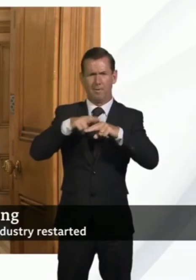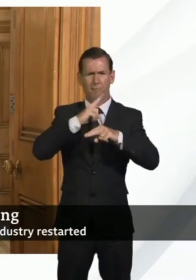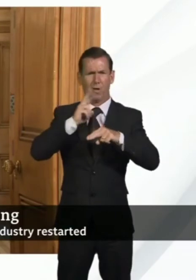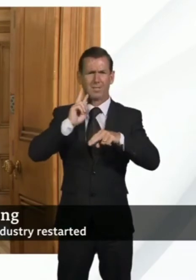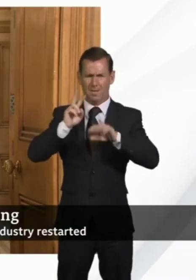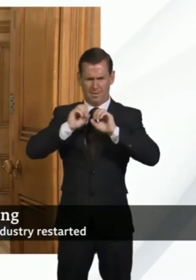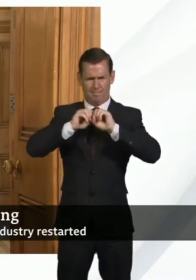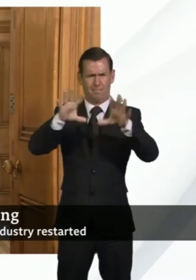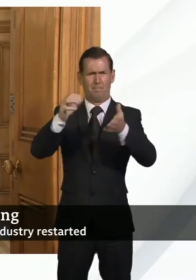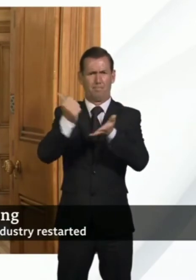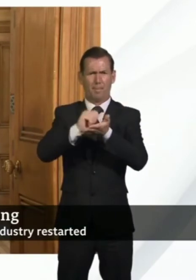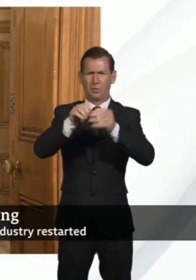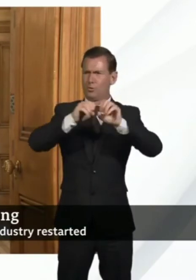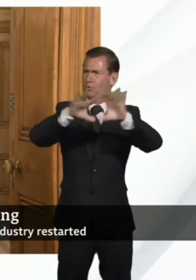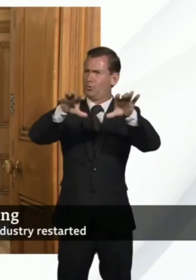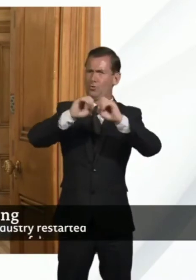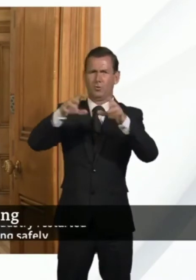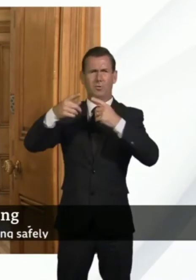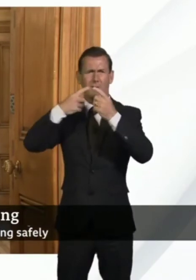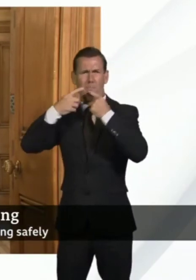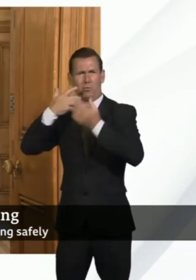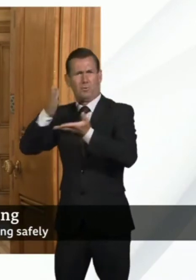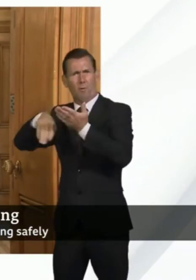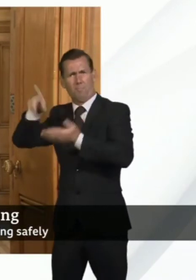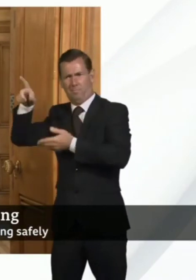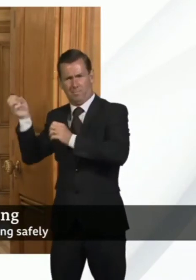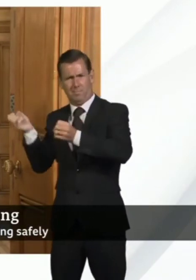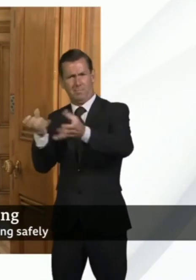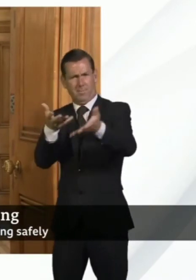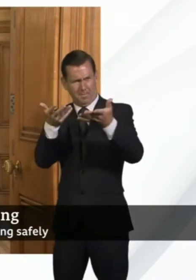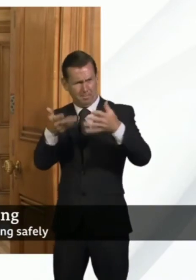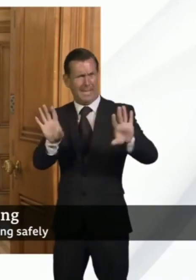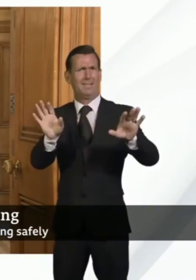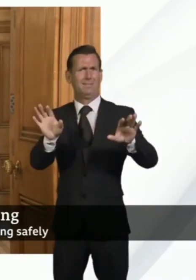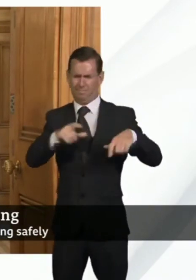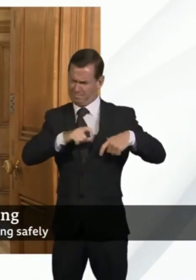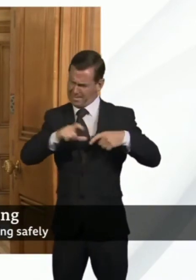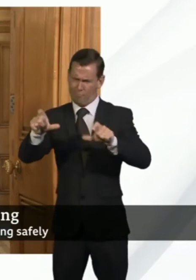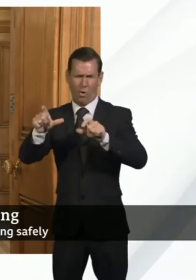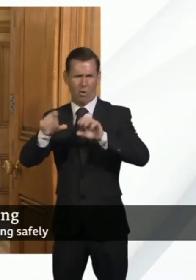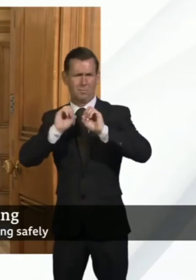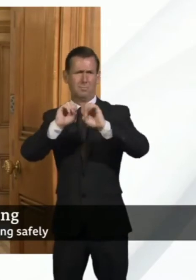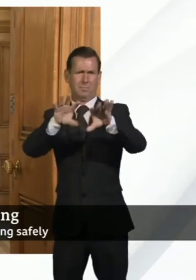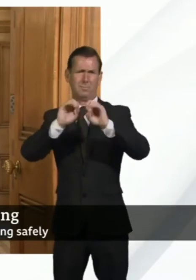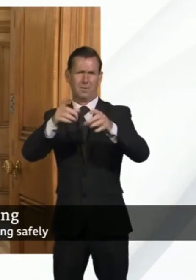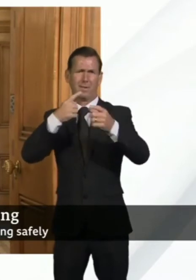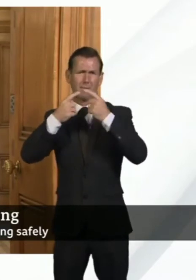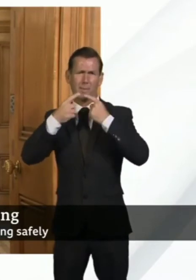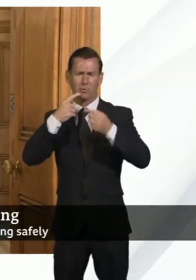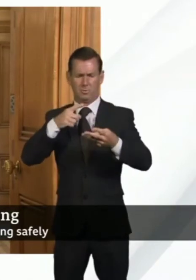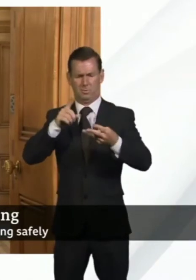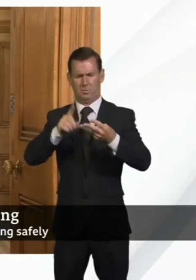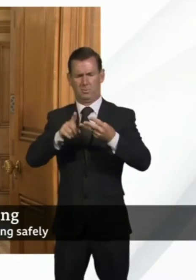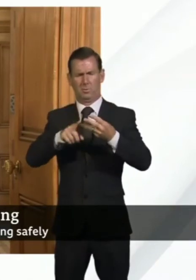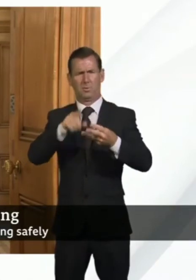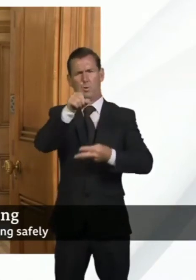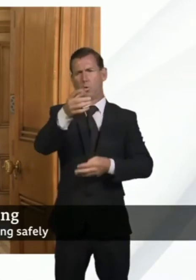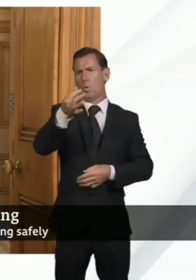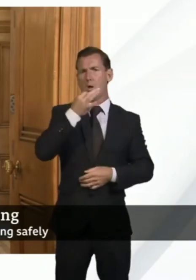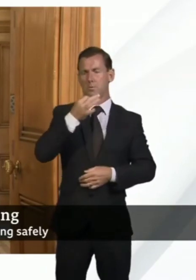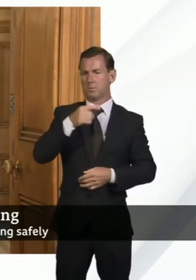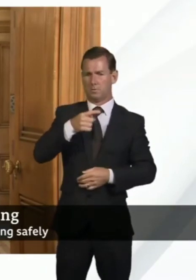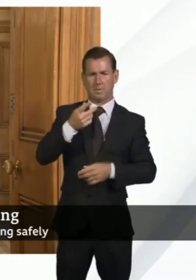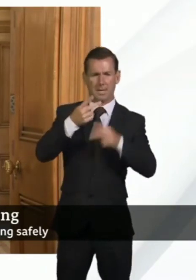the points you rightly raised about support for care workers and others, first of all, just to restate what I said